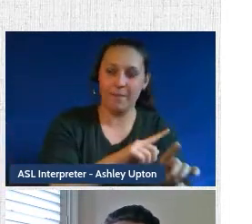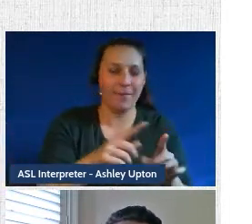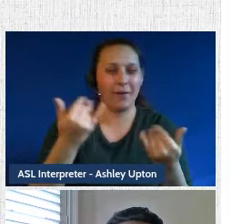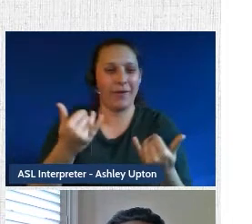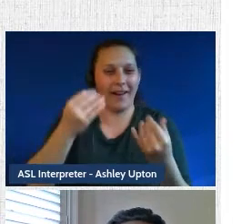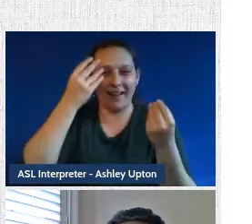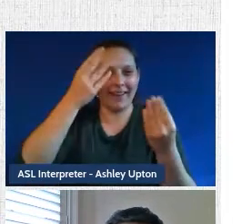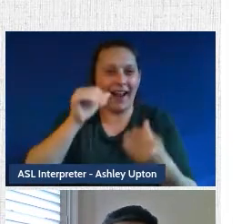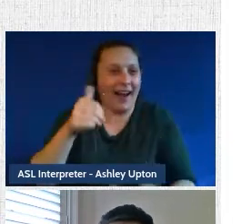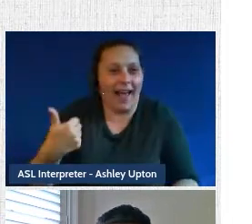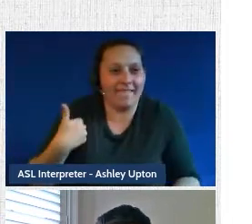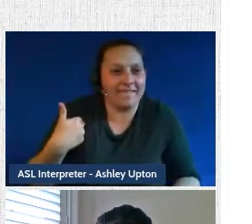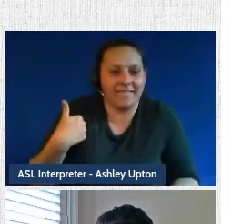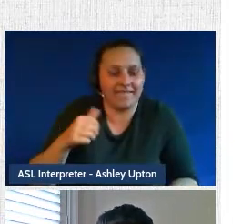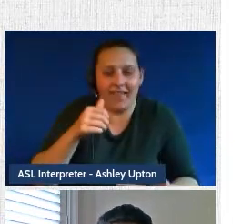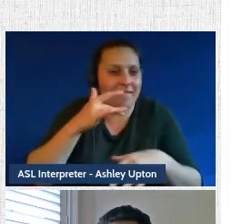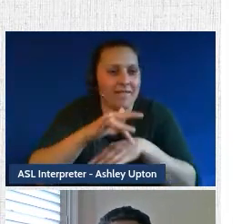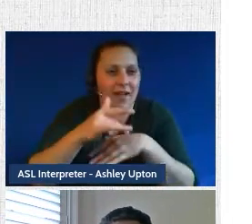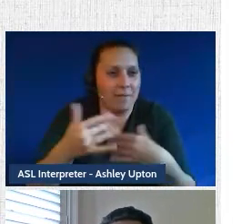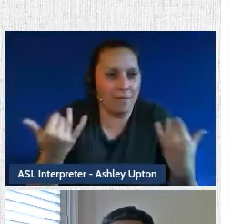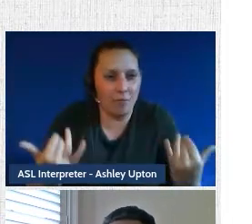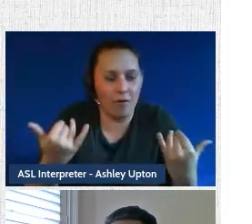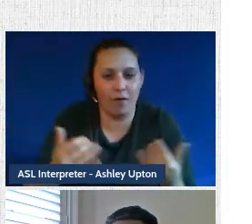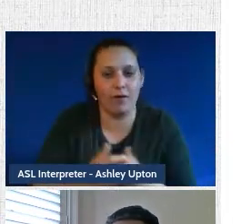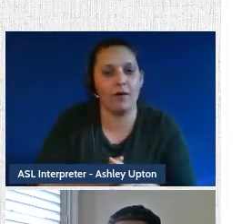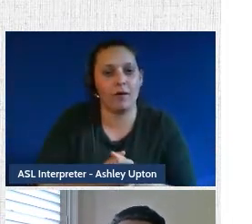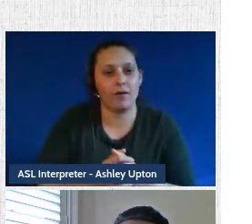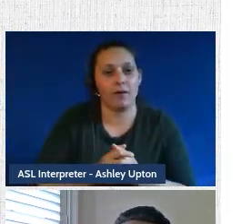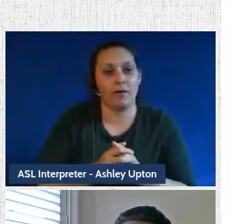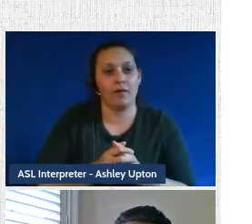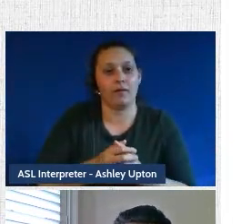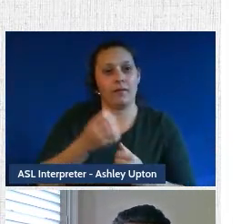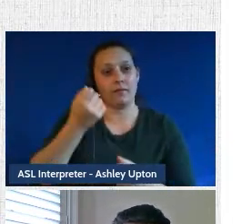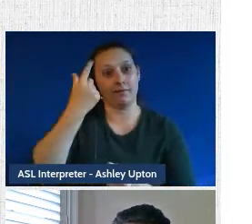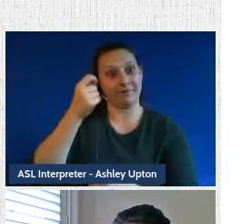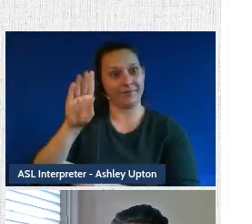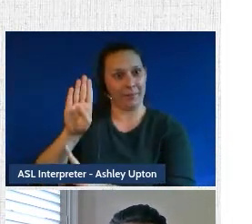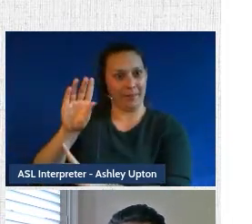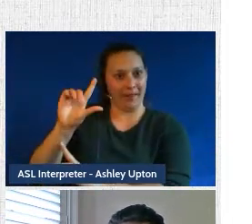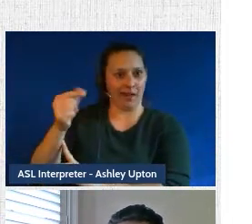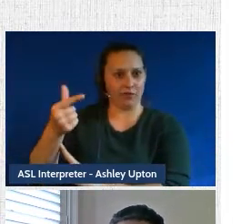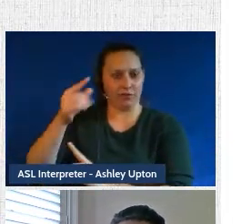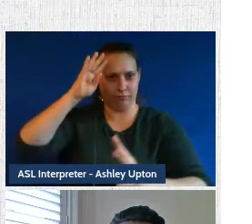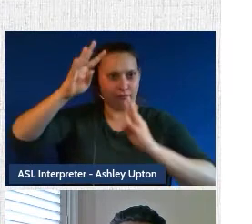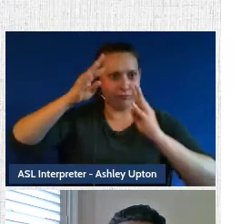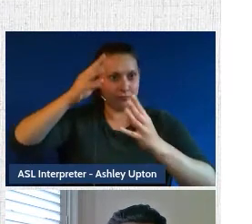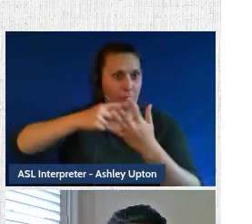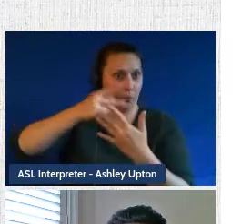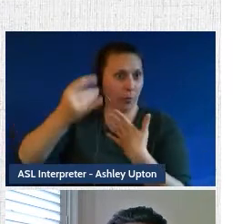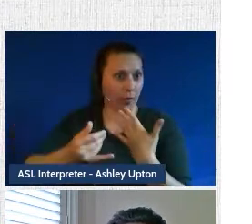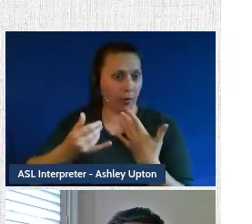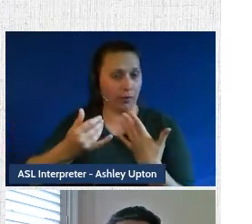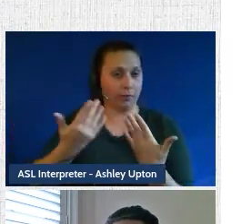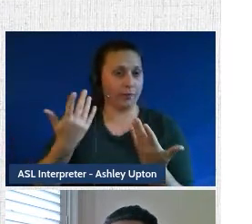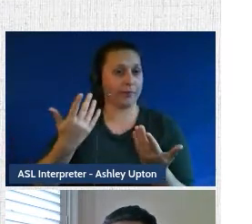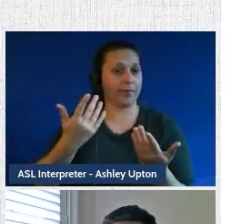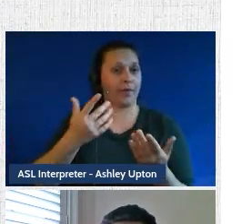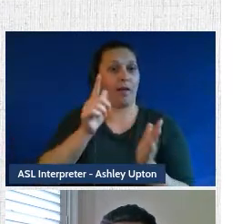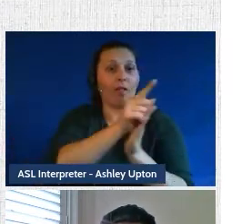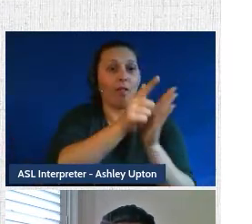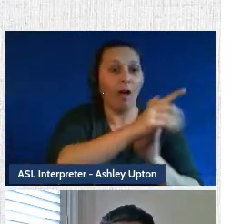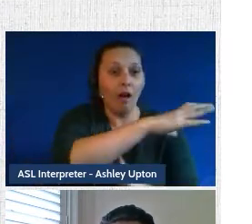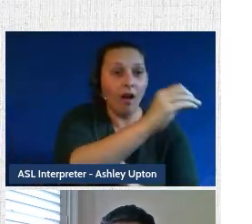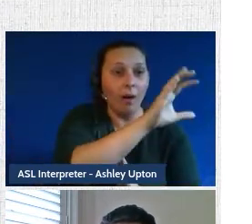And this is why we really accentuate how innovative the BLG project is, for instance, because law firms, government